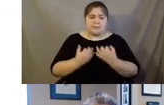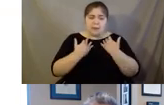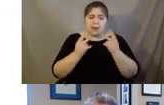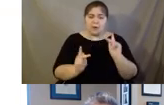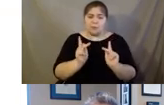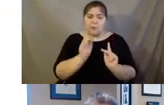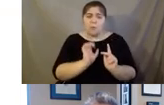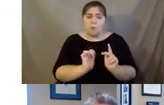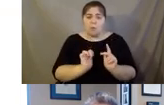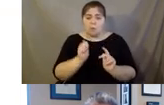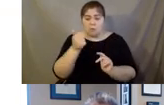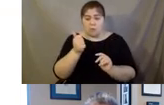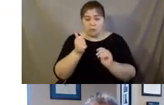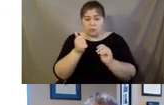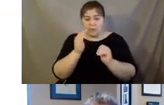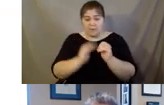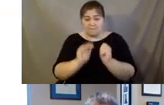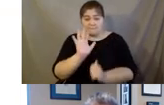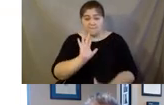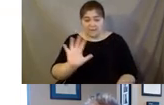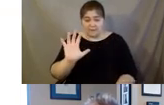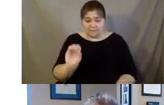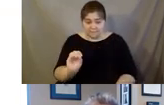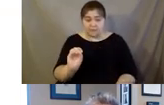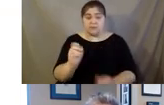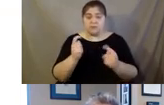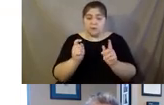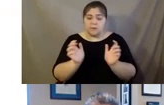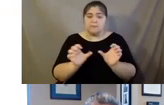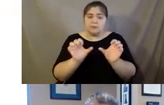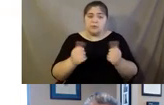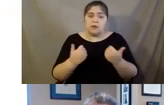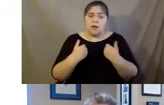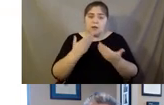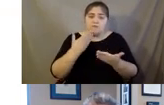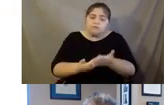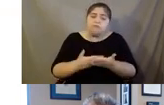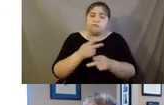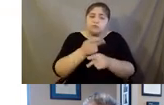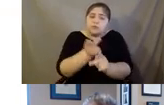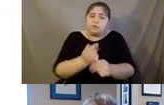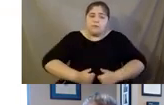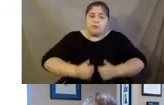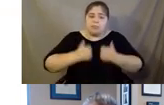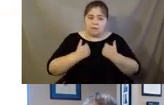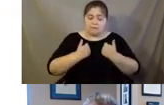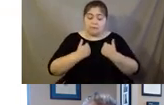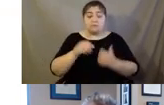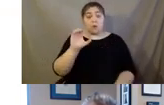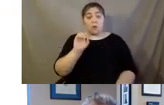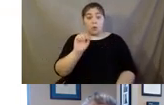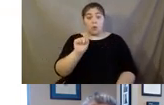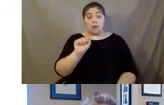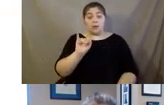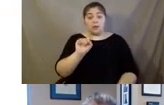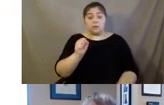50 to pursue vibrant, healthy, productive, and meaningful lives. We impact lives through partnerships and share